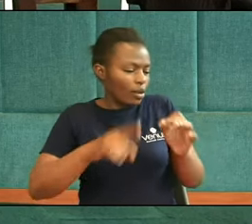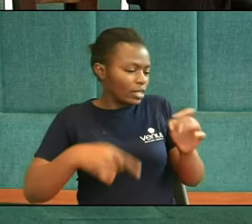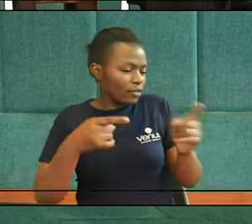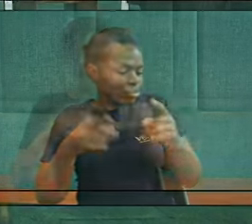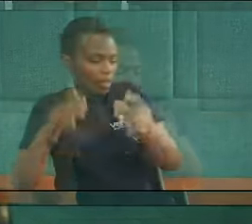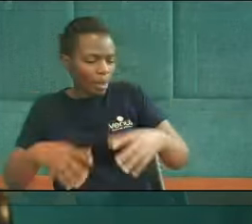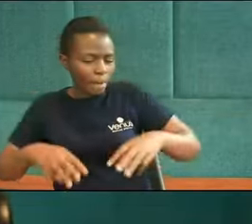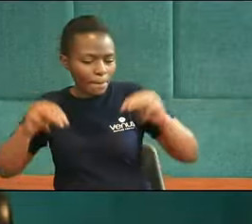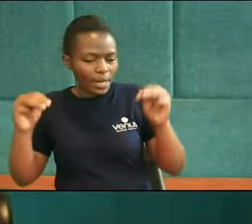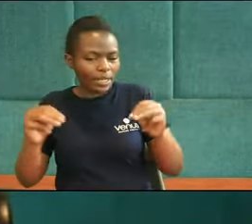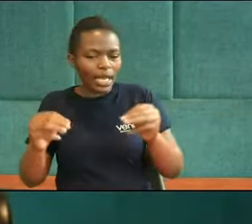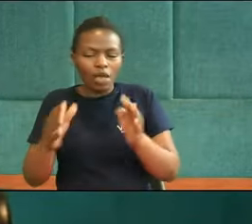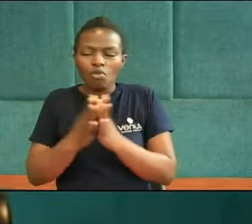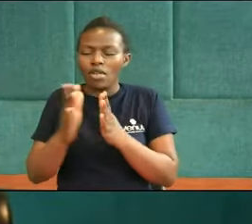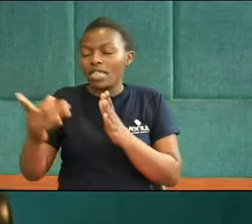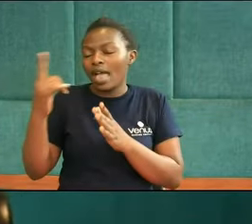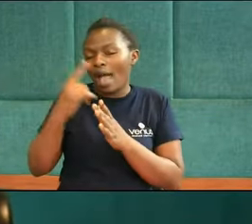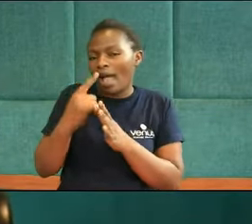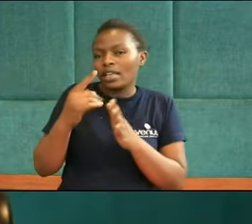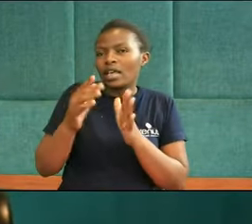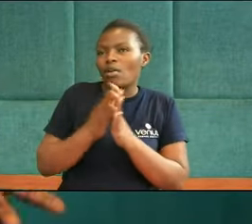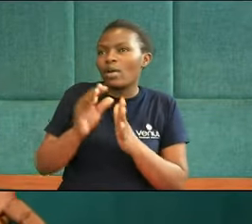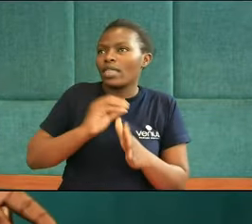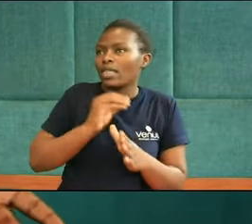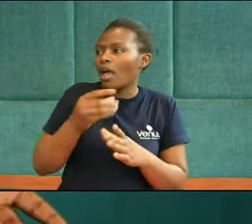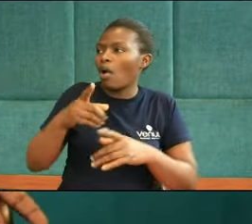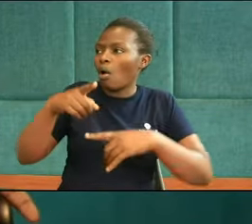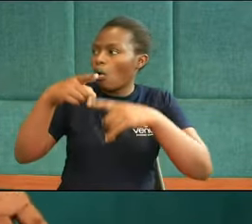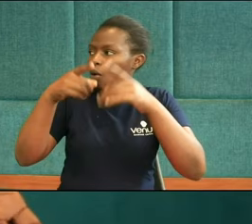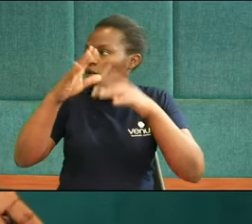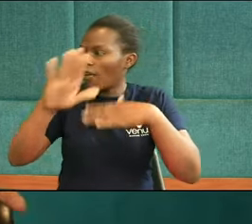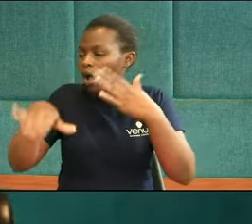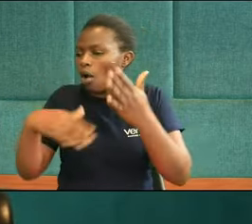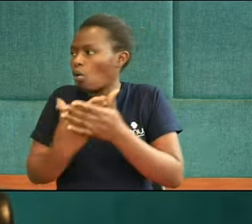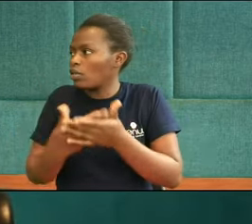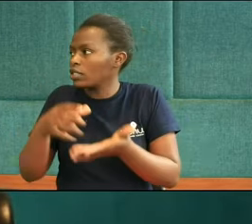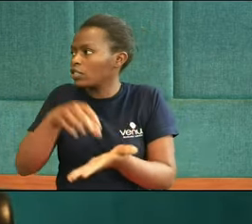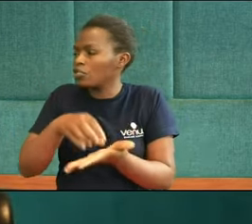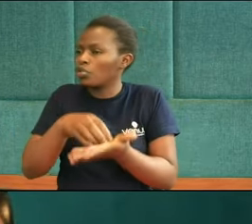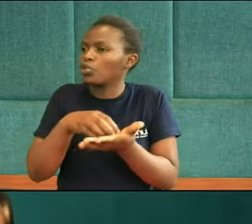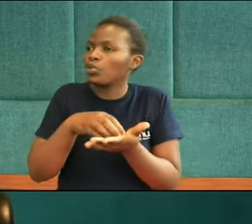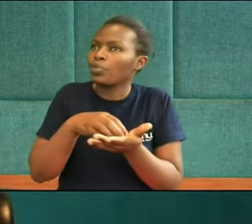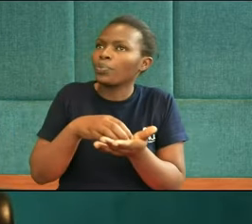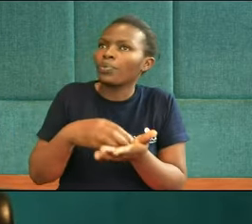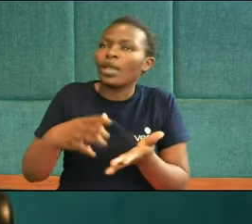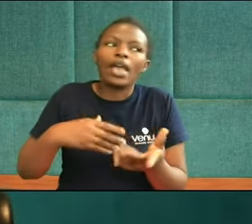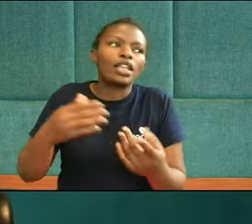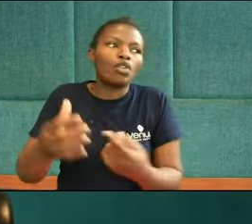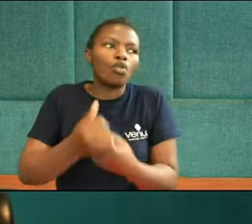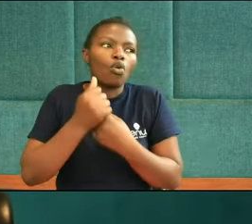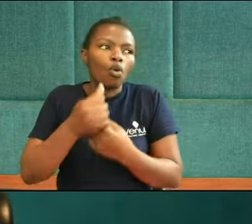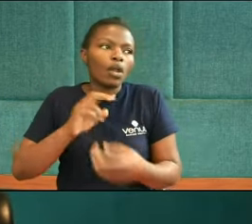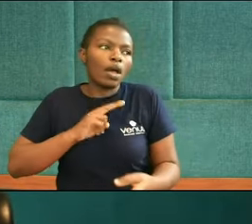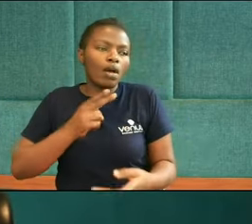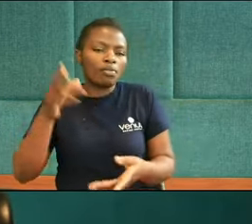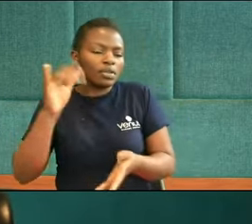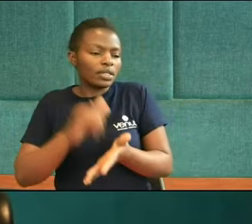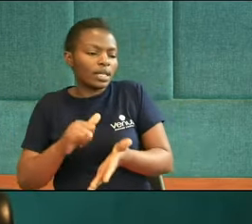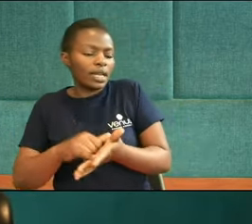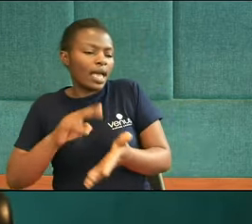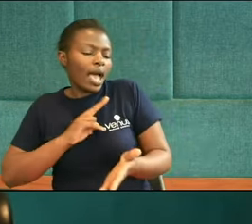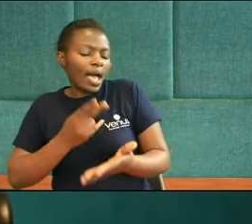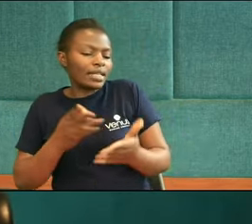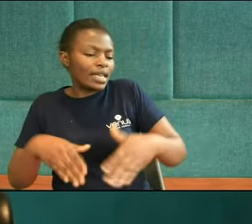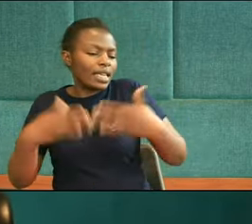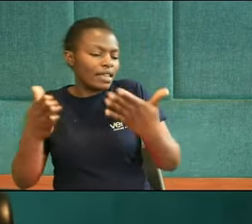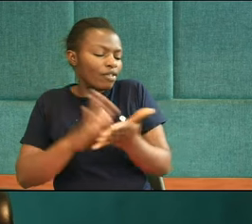In our eyes The overall The overall situation Or the overall goal Is that It brings glory to God